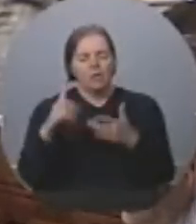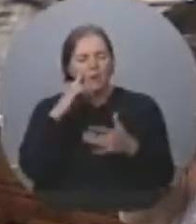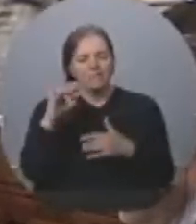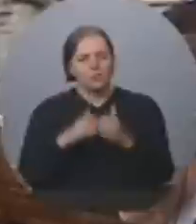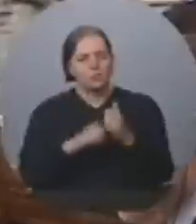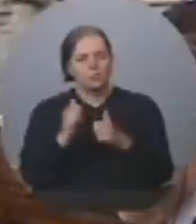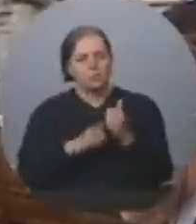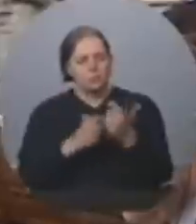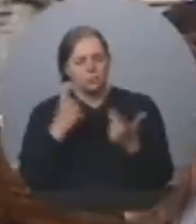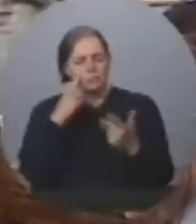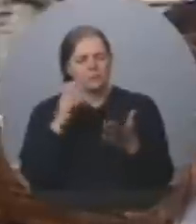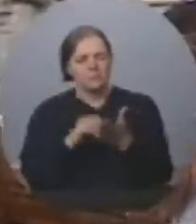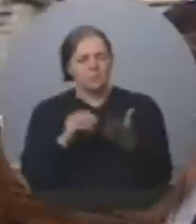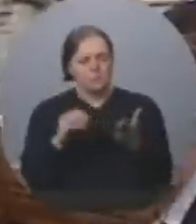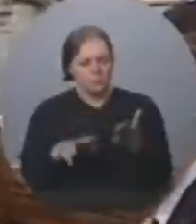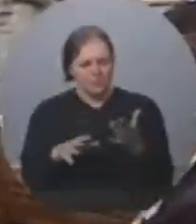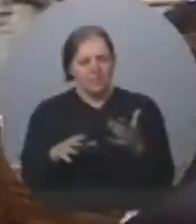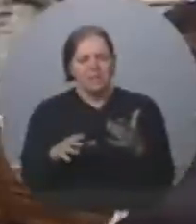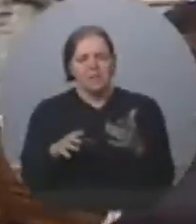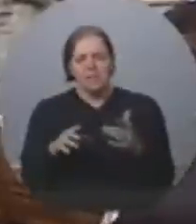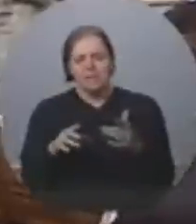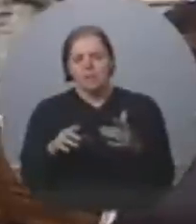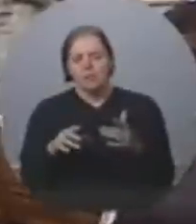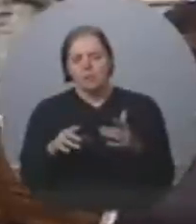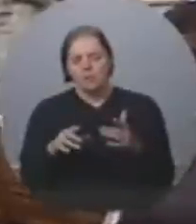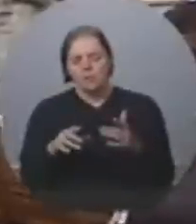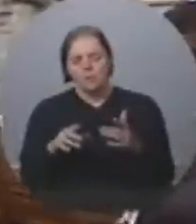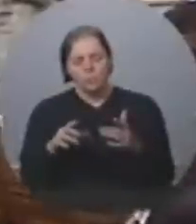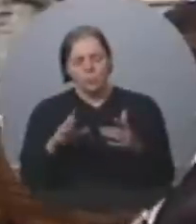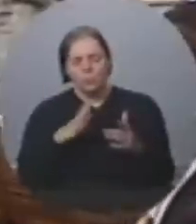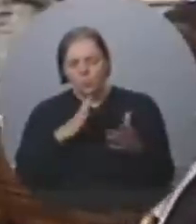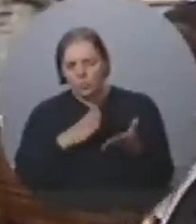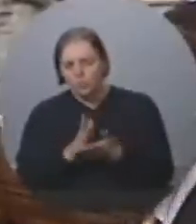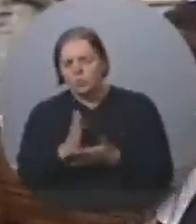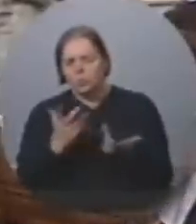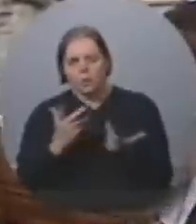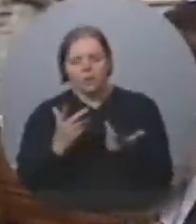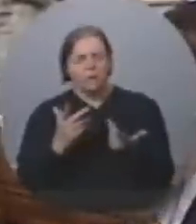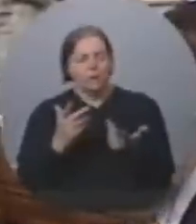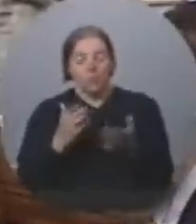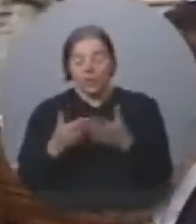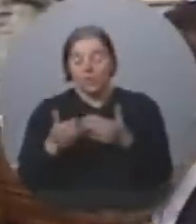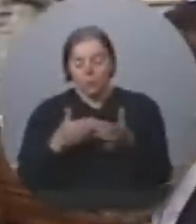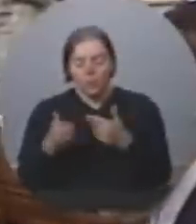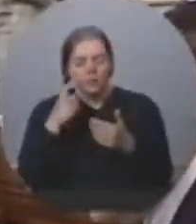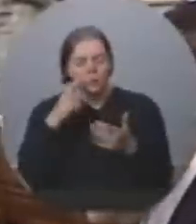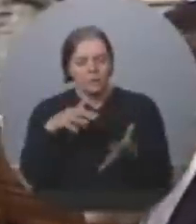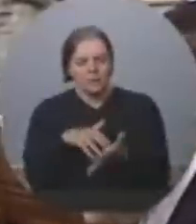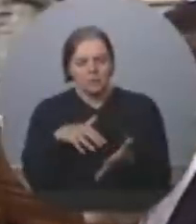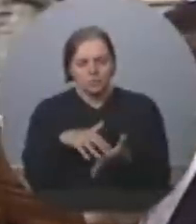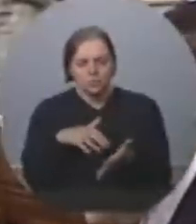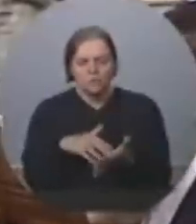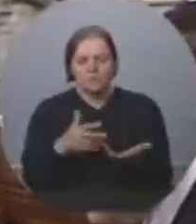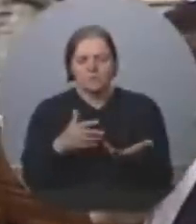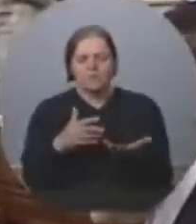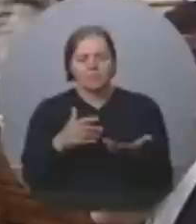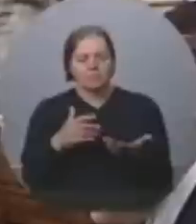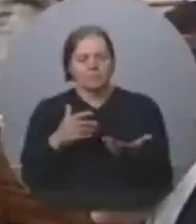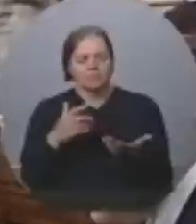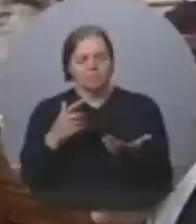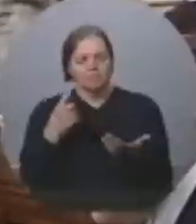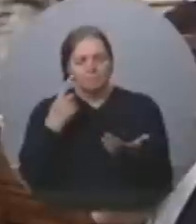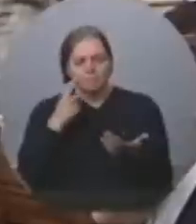so that the students are somewhere where they can study, to gain